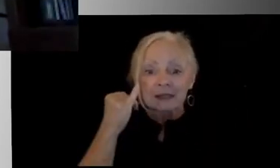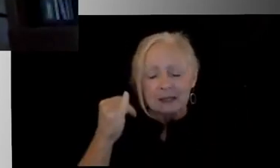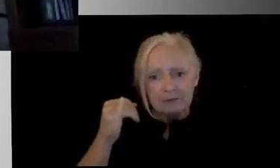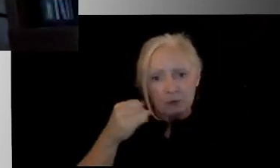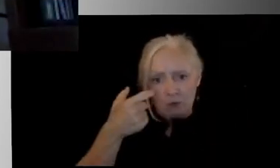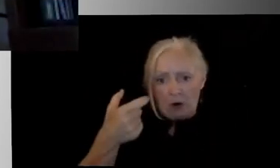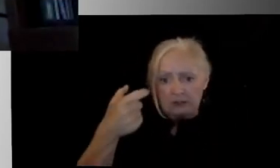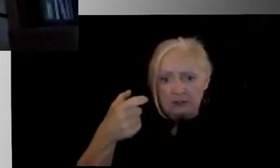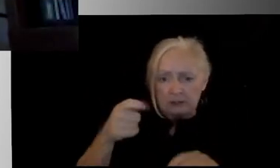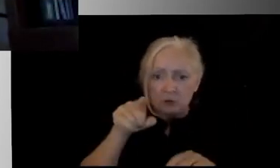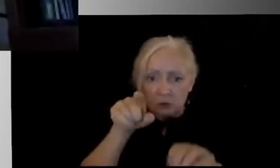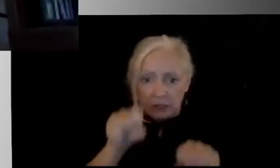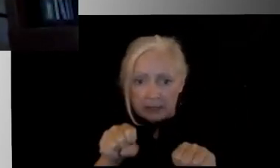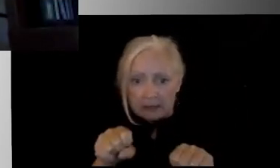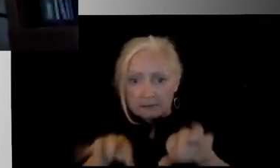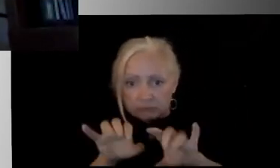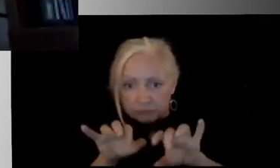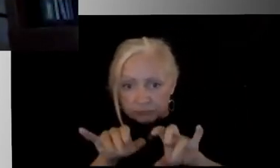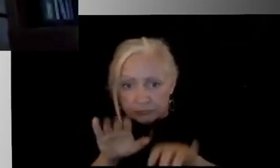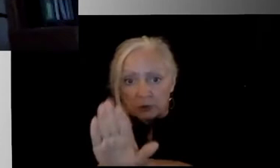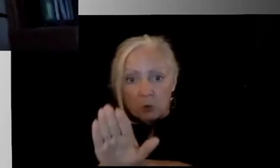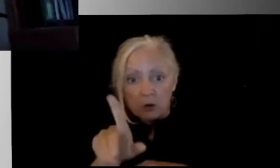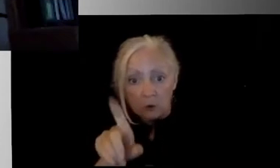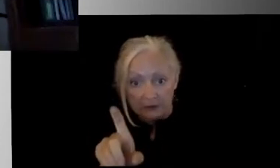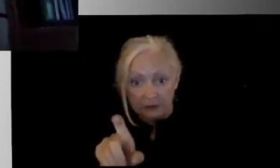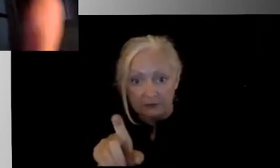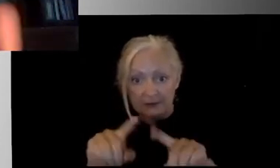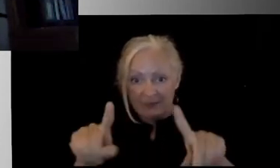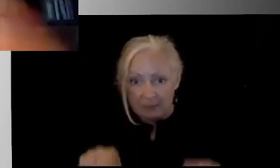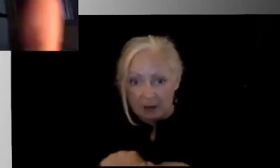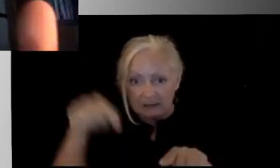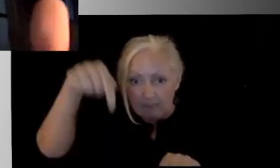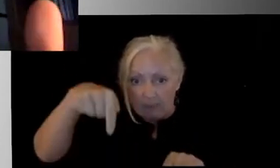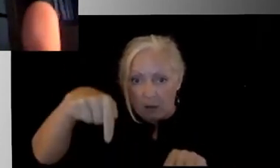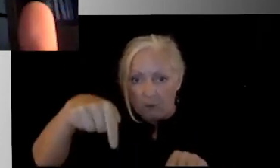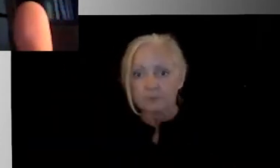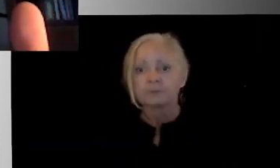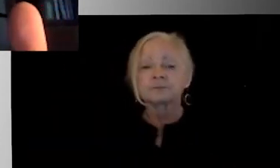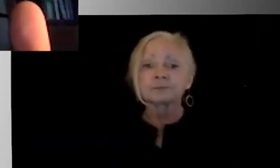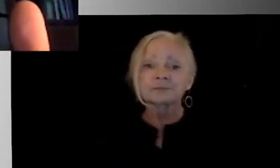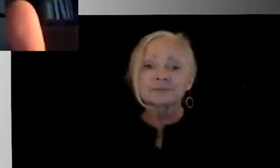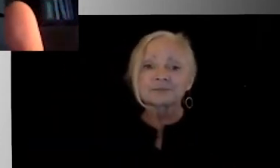and we will see what we can get to during the evening. So first, I just want to preface this first question with some